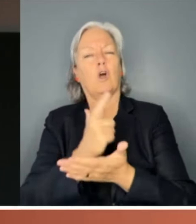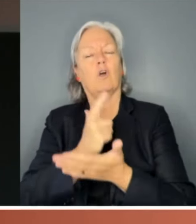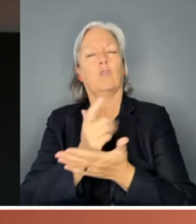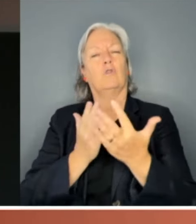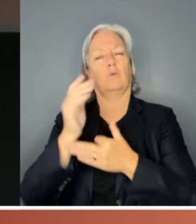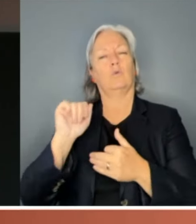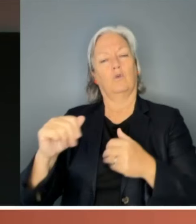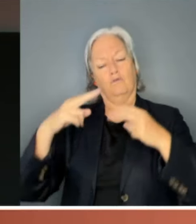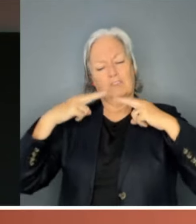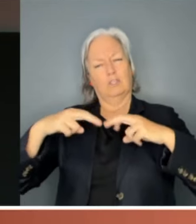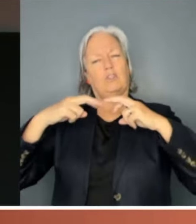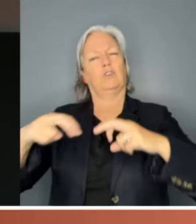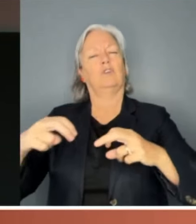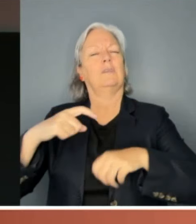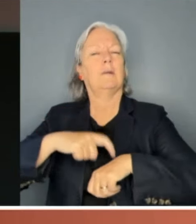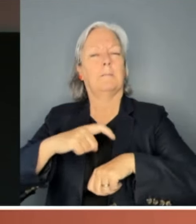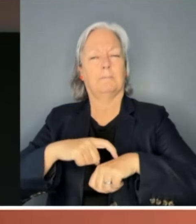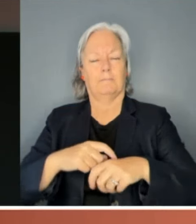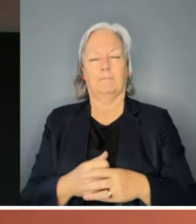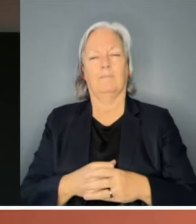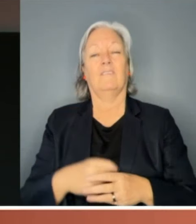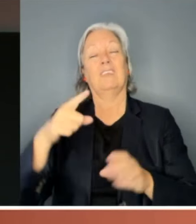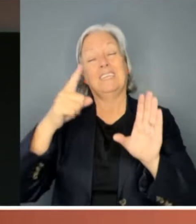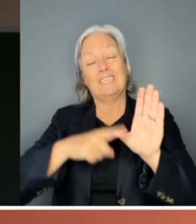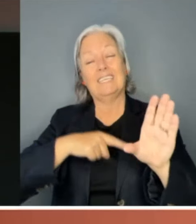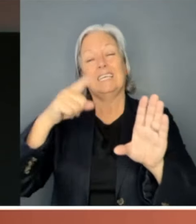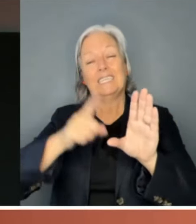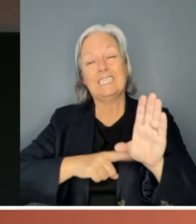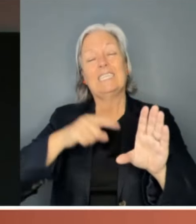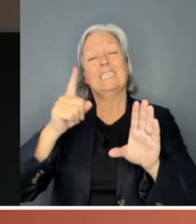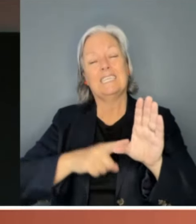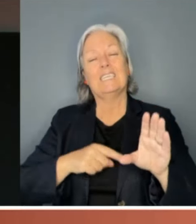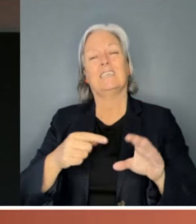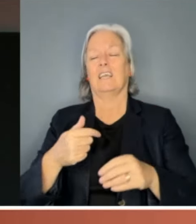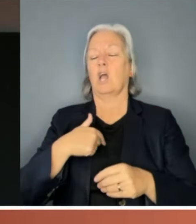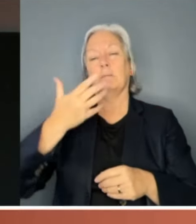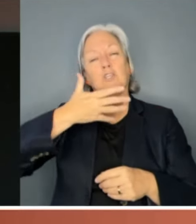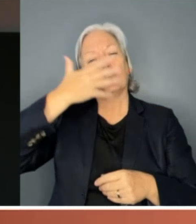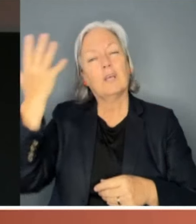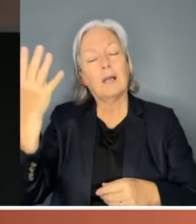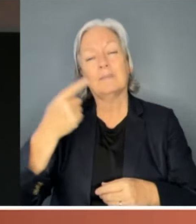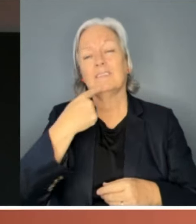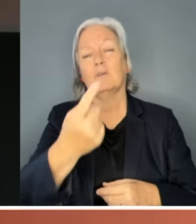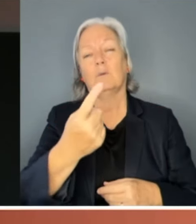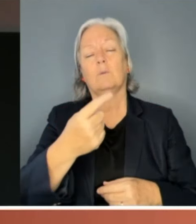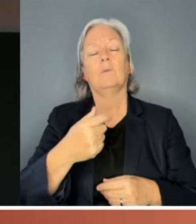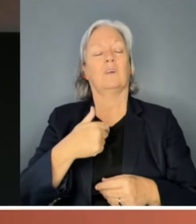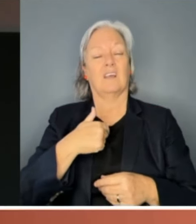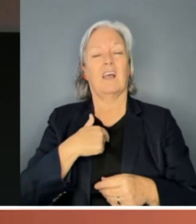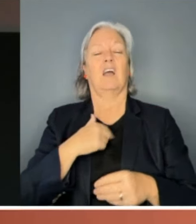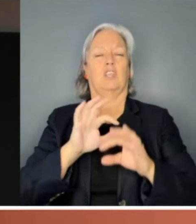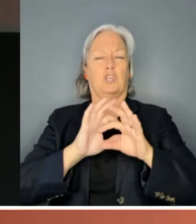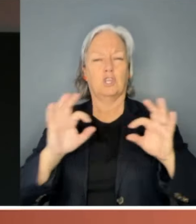career. Over years of close reading, she writes, I am ashamed to say I had simply not noticed.